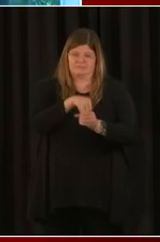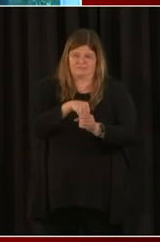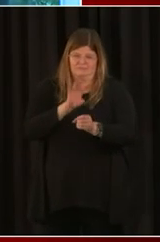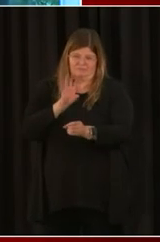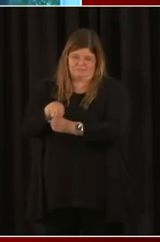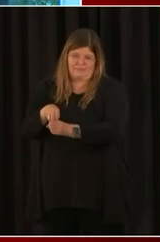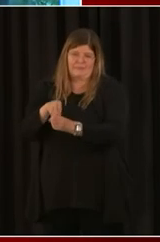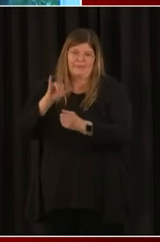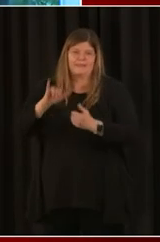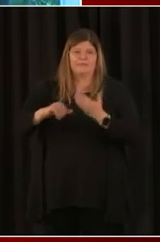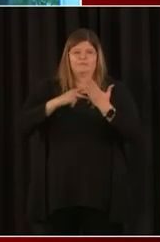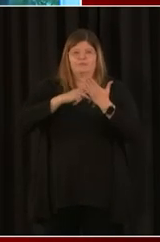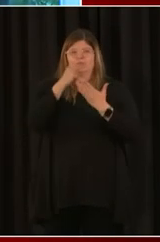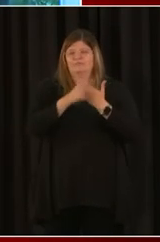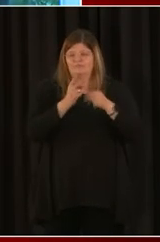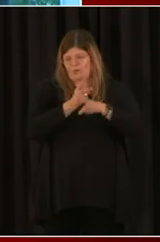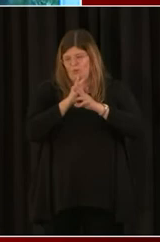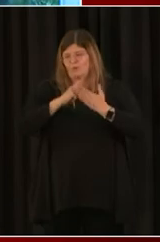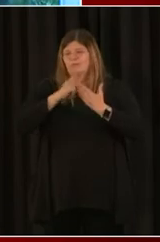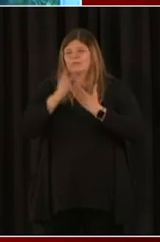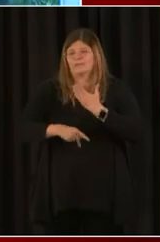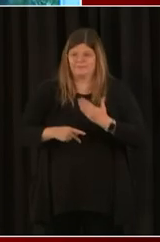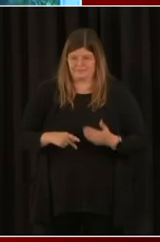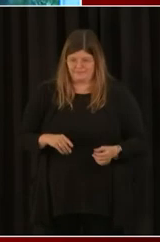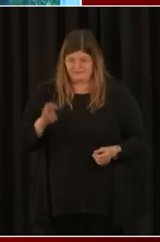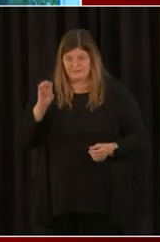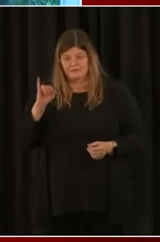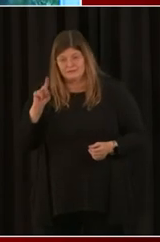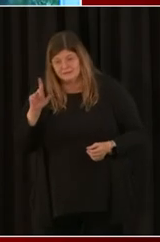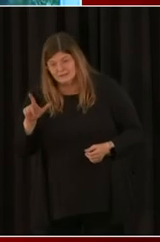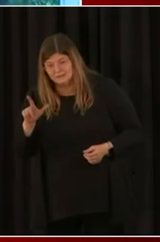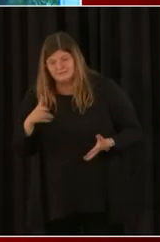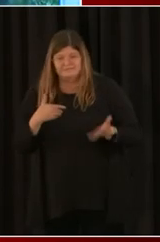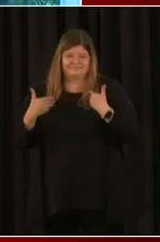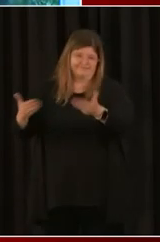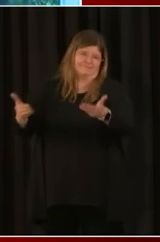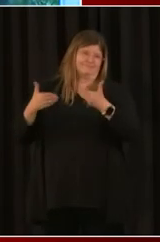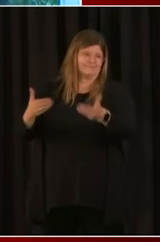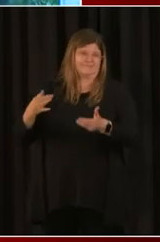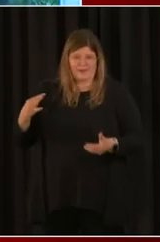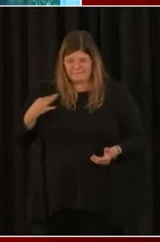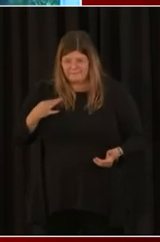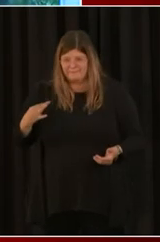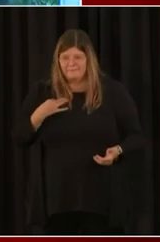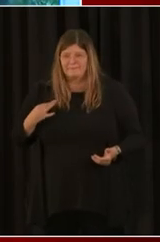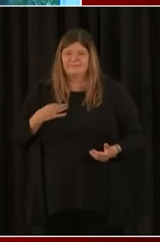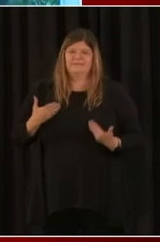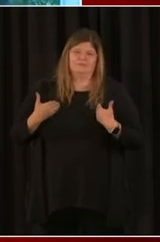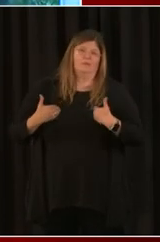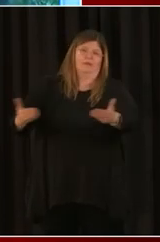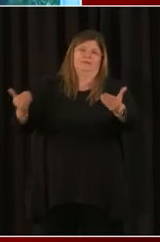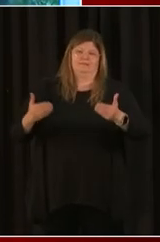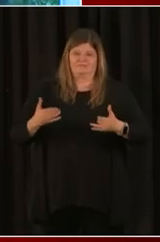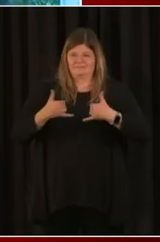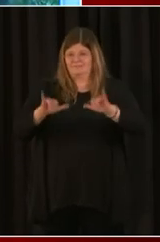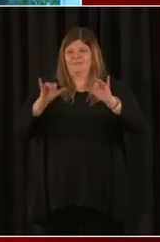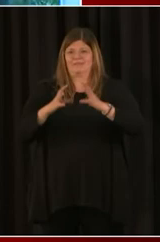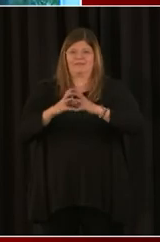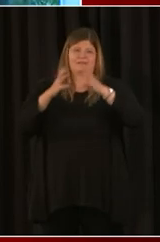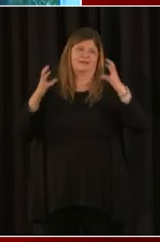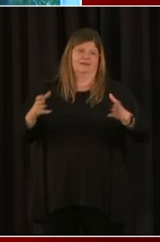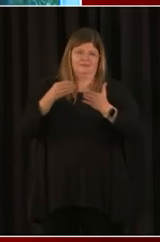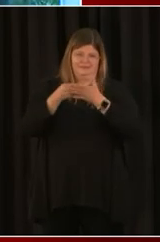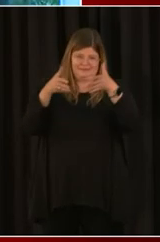loan program. In terms of EIDL, go ahead and apply. There's still a lot of money left